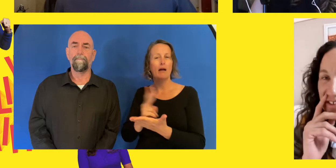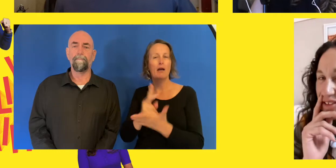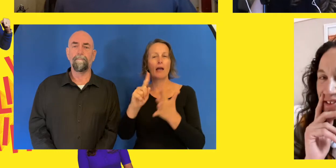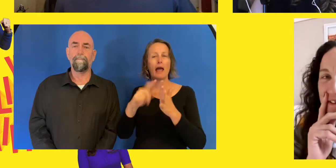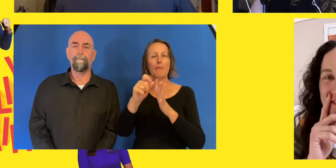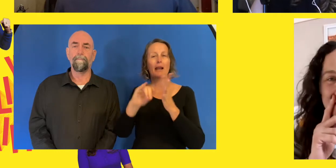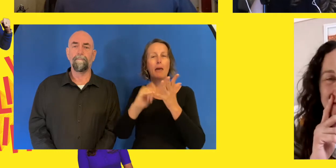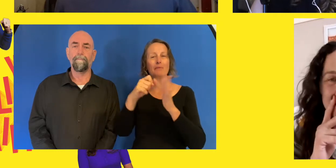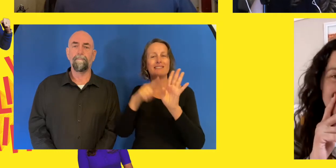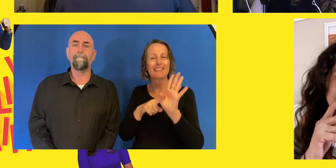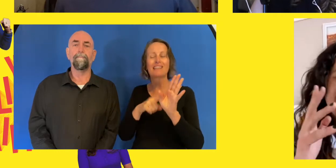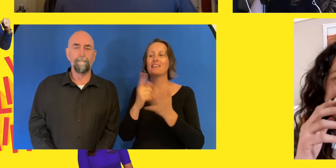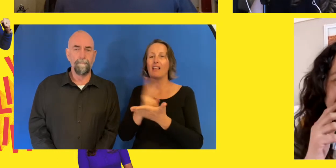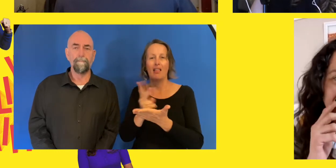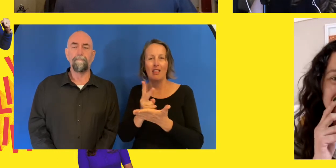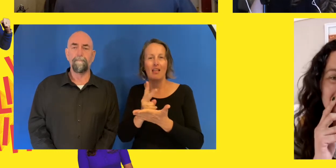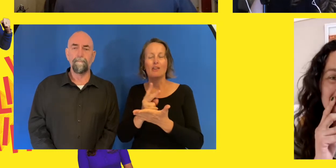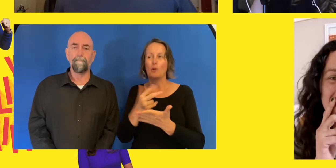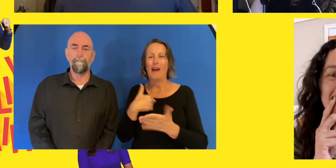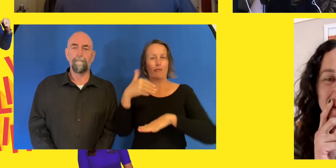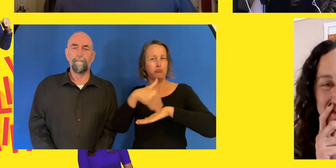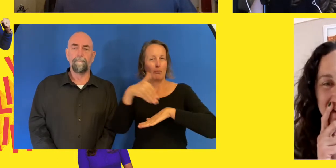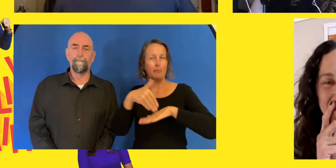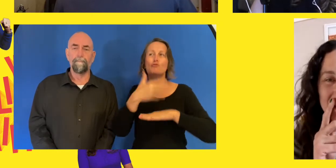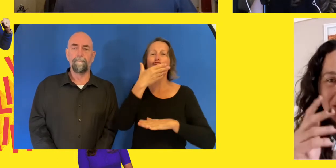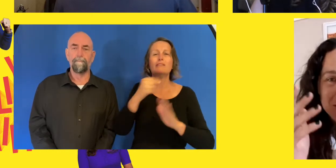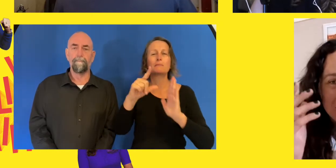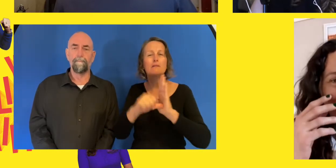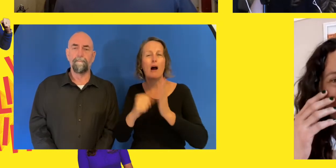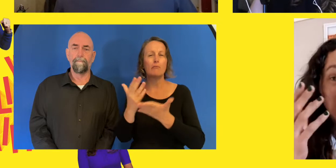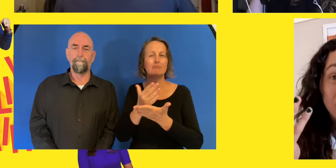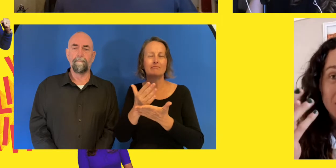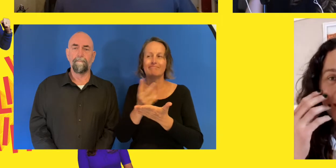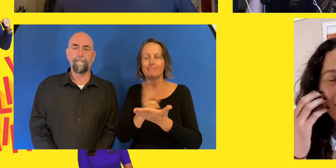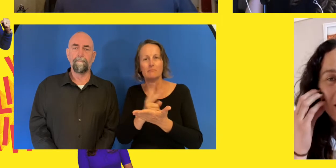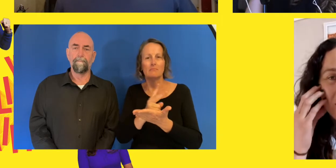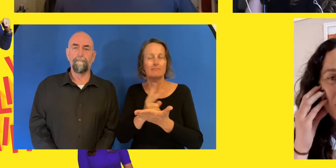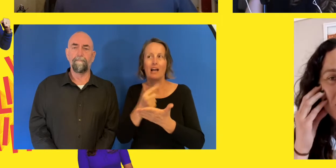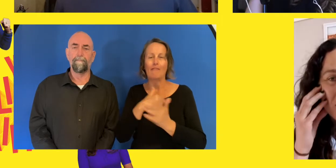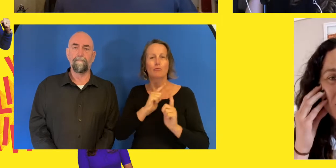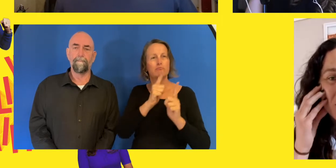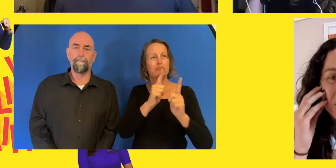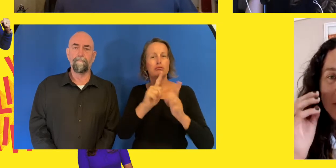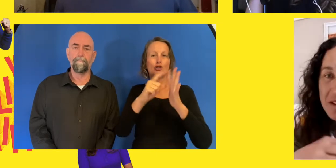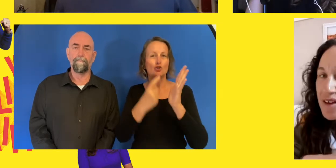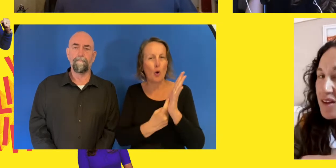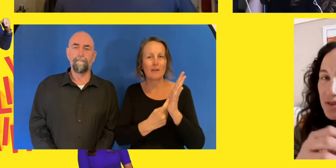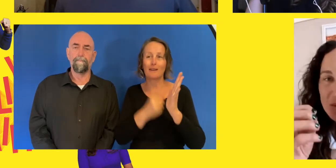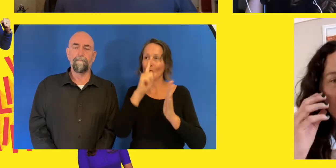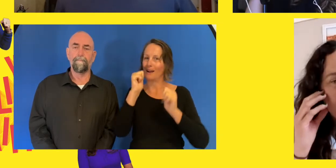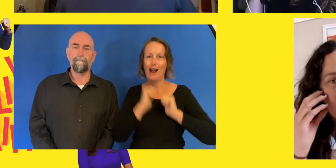been overseas for about two months and hadn't really trained much yet because we couldn't. Like, there's nothing that we could really do. We'd been